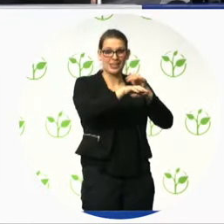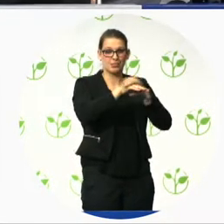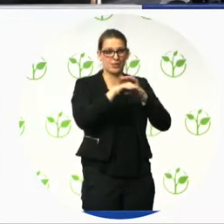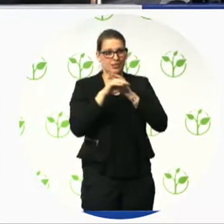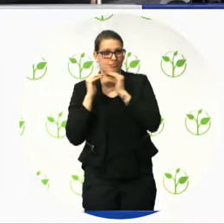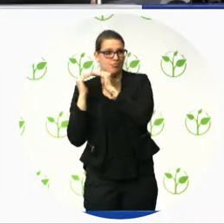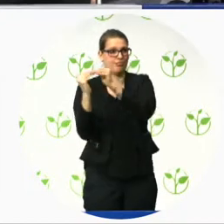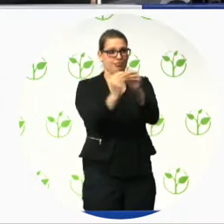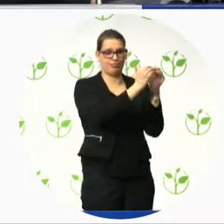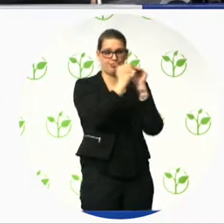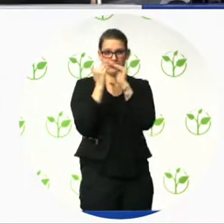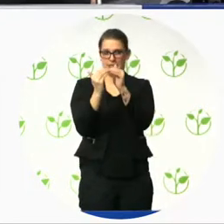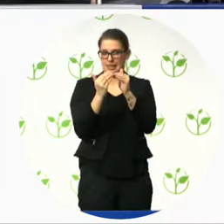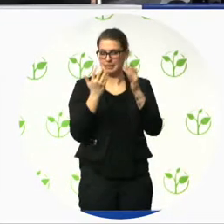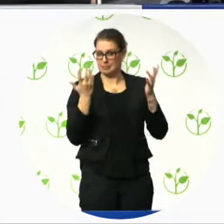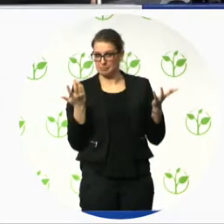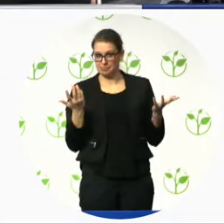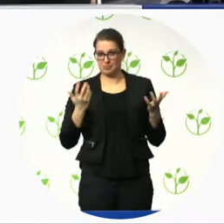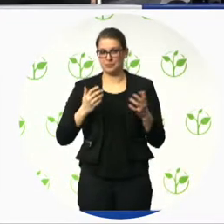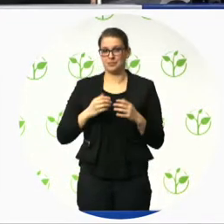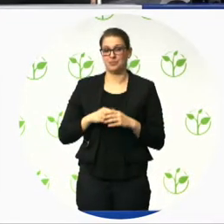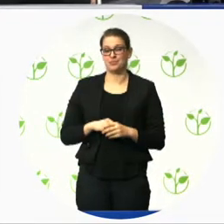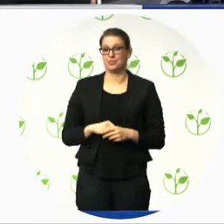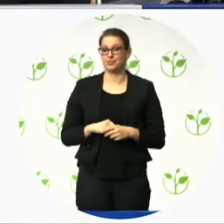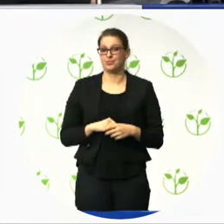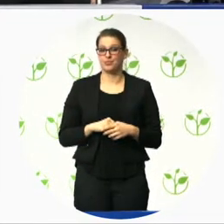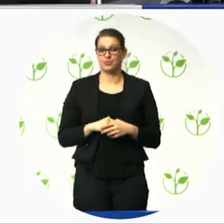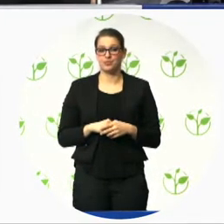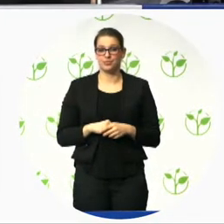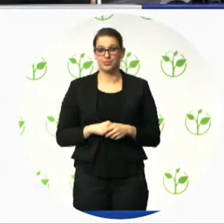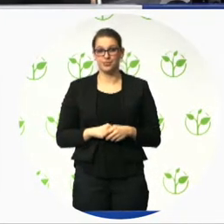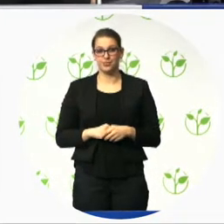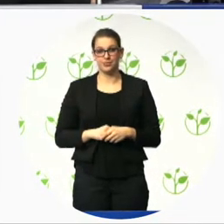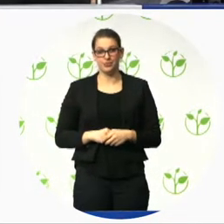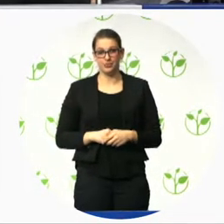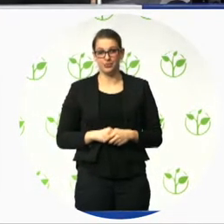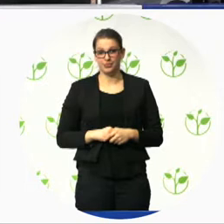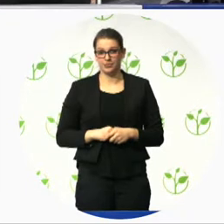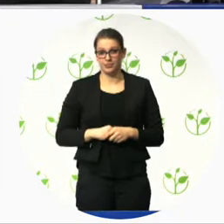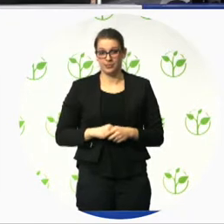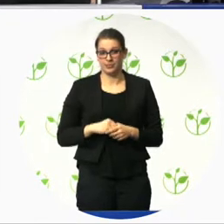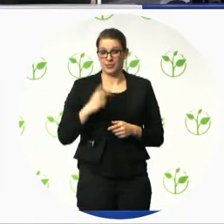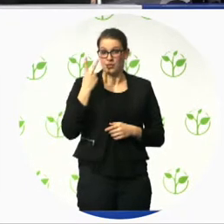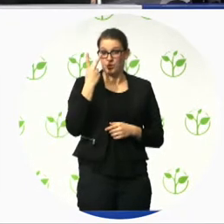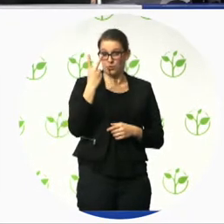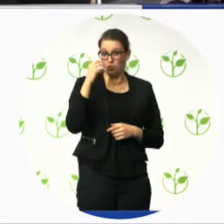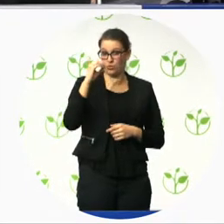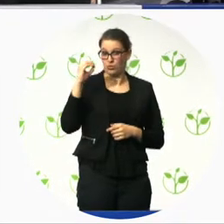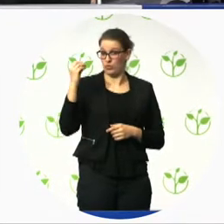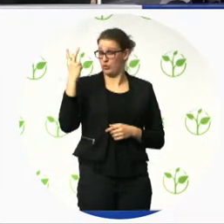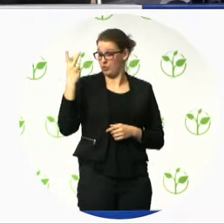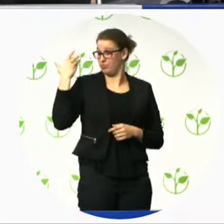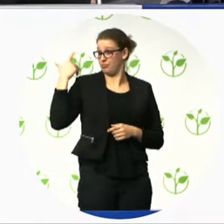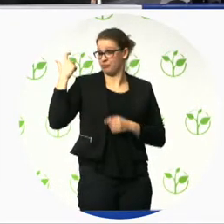has the obligation from 2020, I do think, to make a sample and to make it comparable